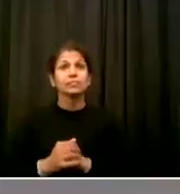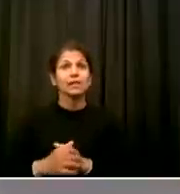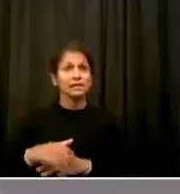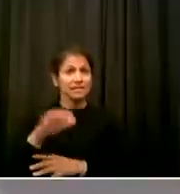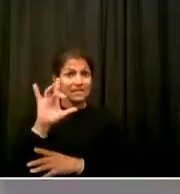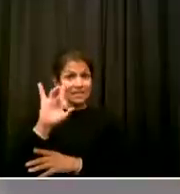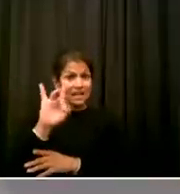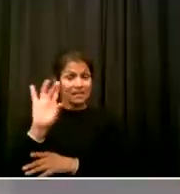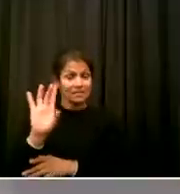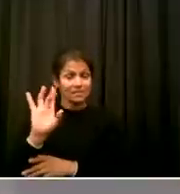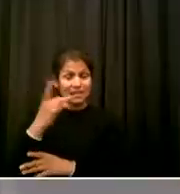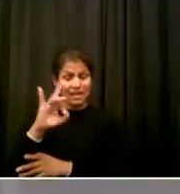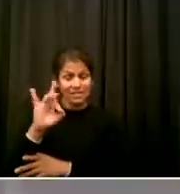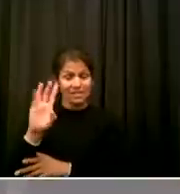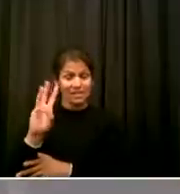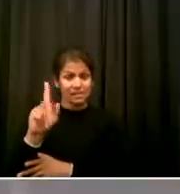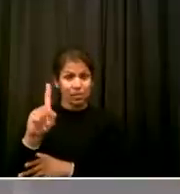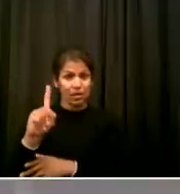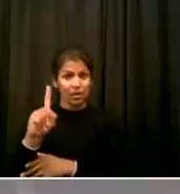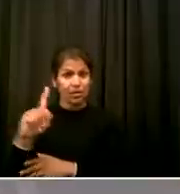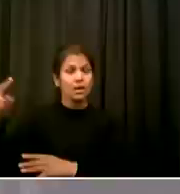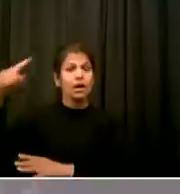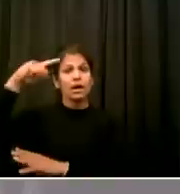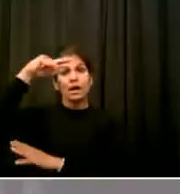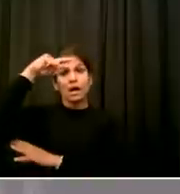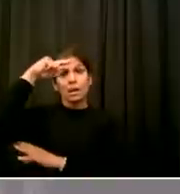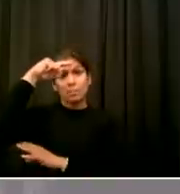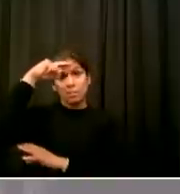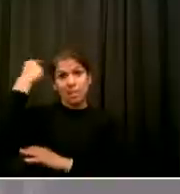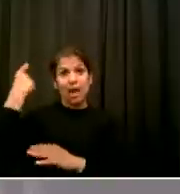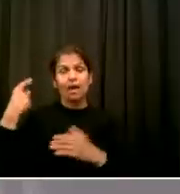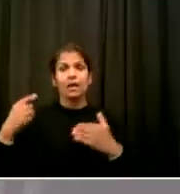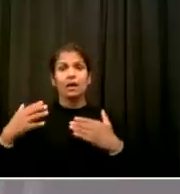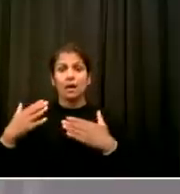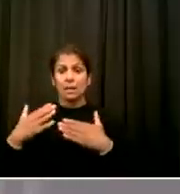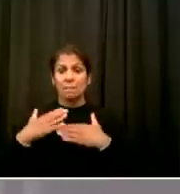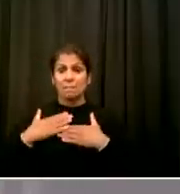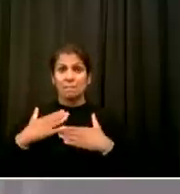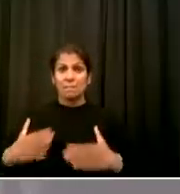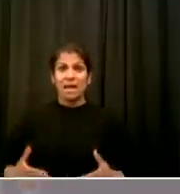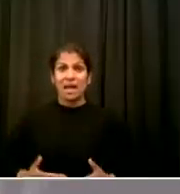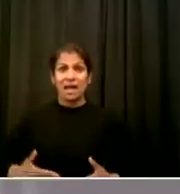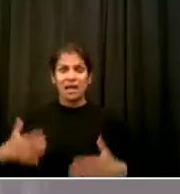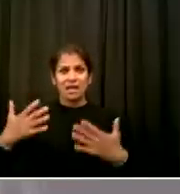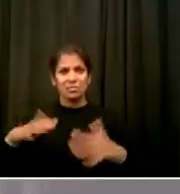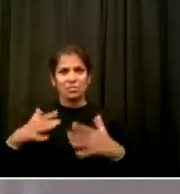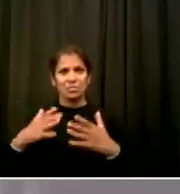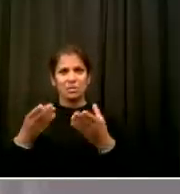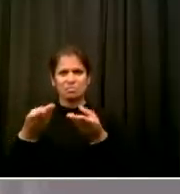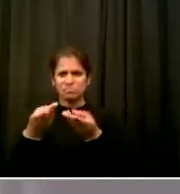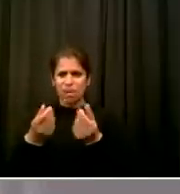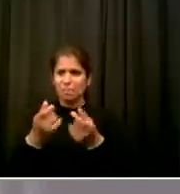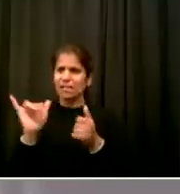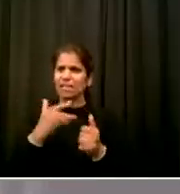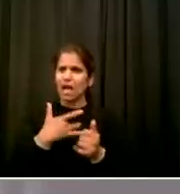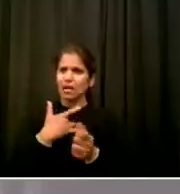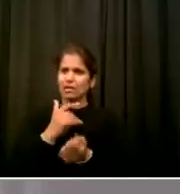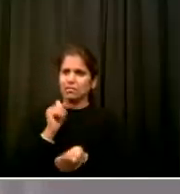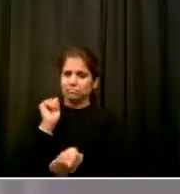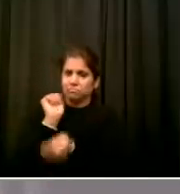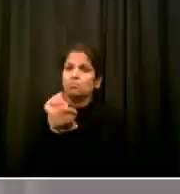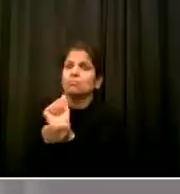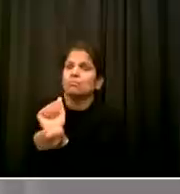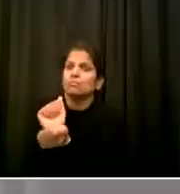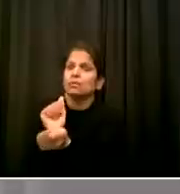stock of property in the entire country The Civil War was a war over the rights of property owners